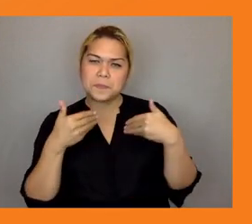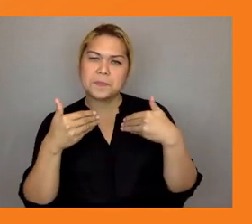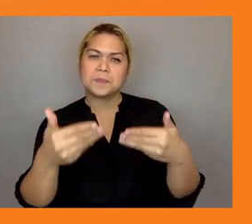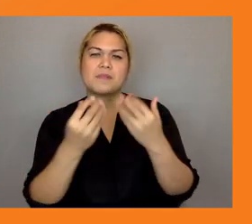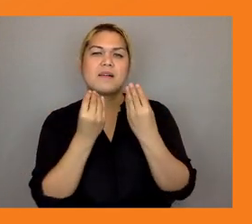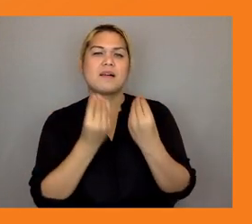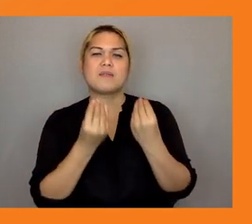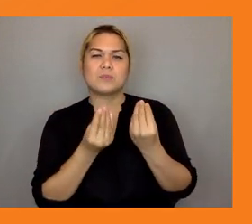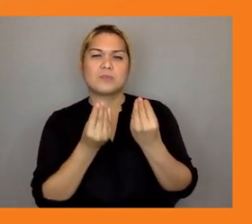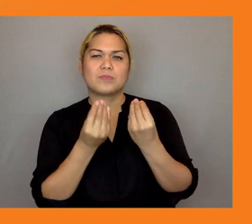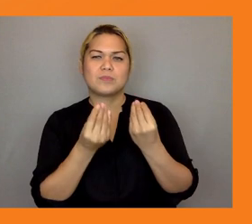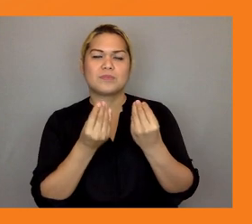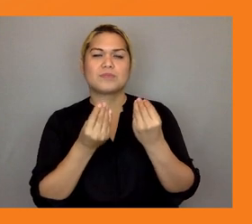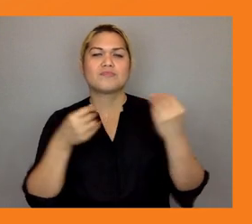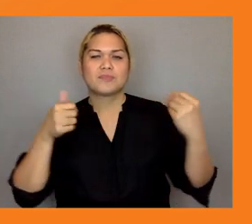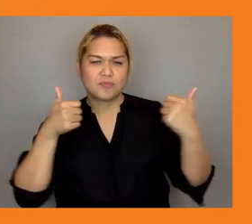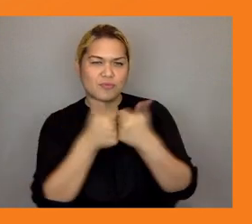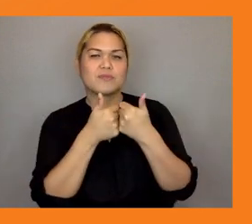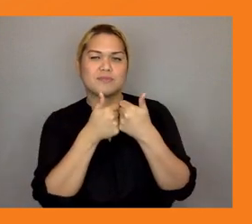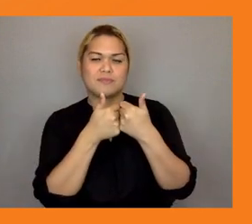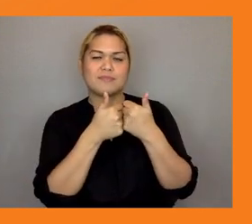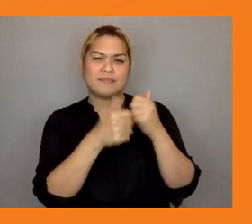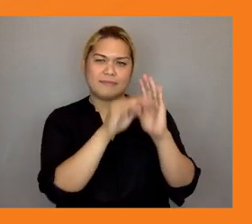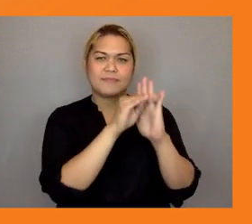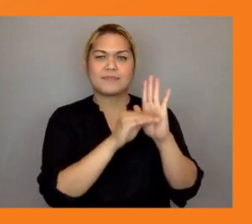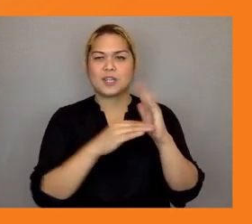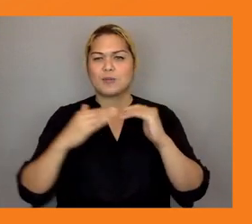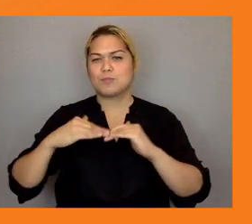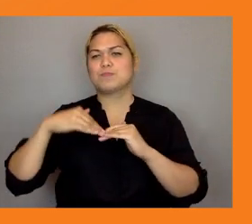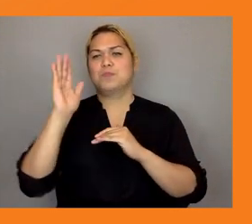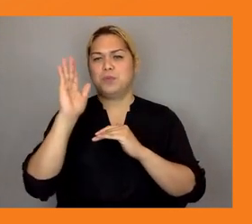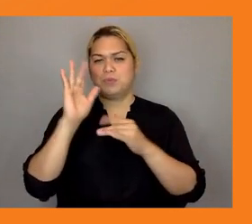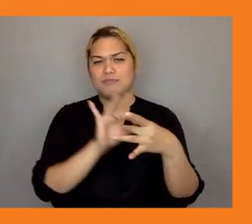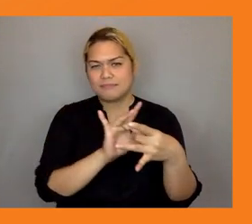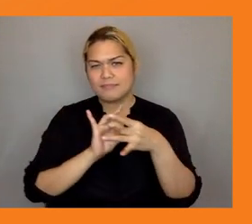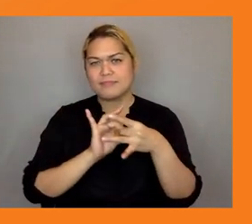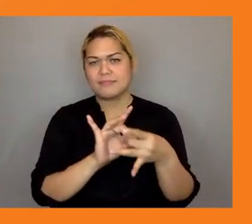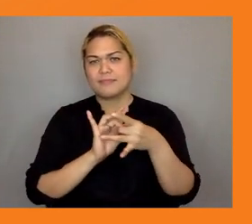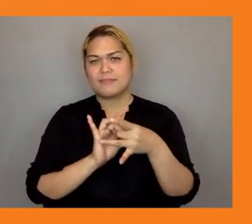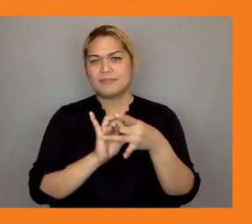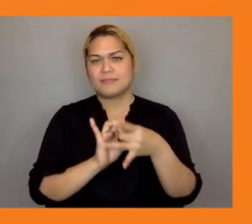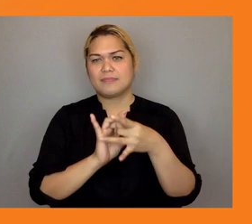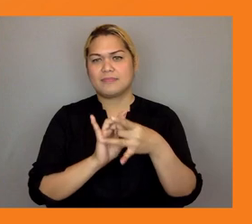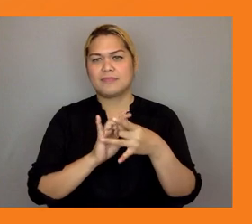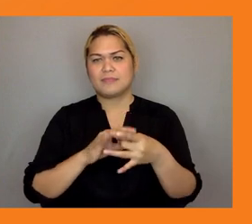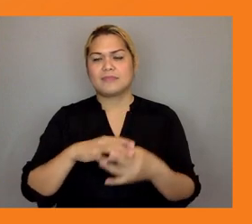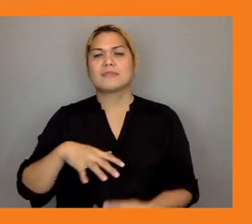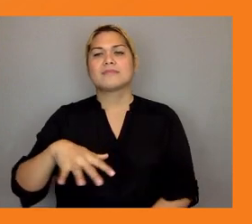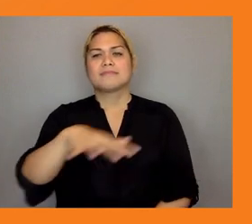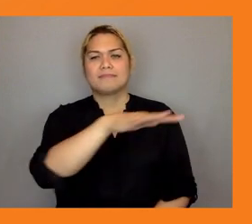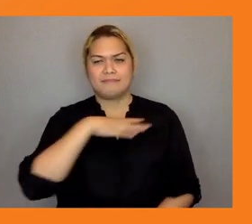working relationships adb through its ngoc work will continue to inform and extend support and capacity